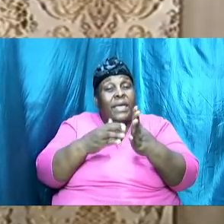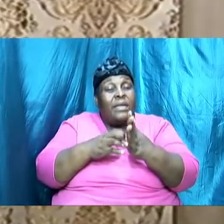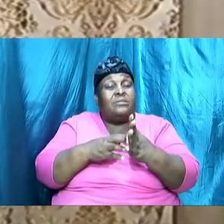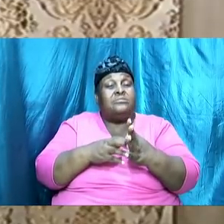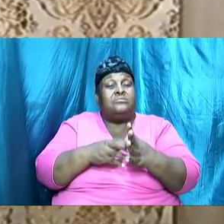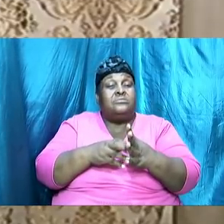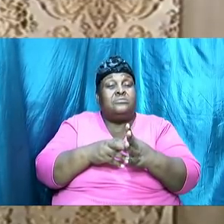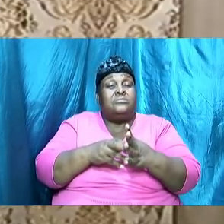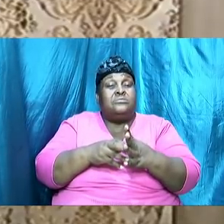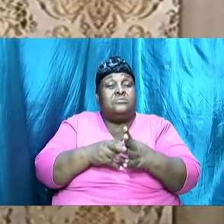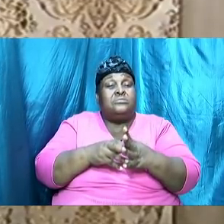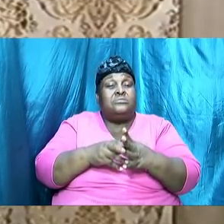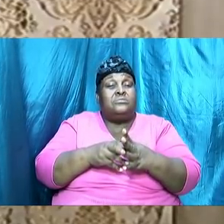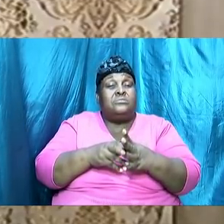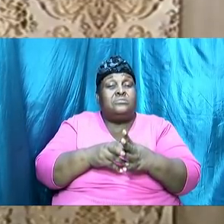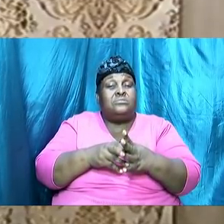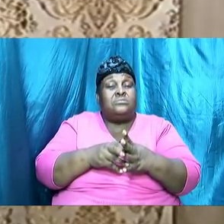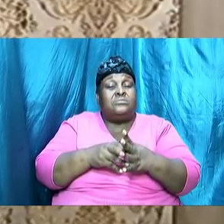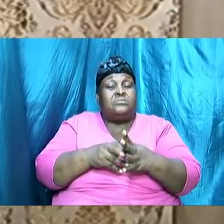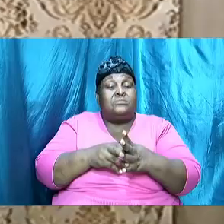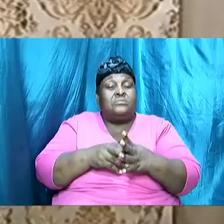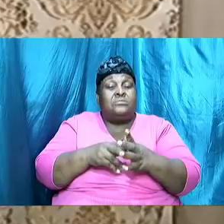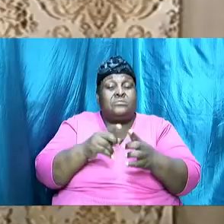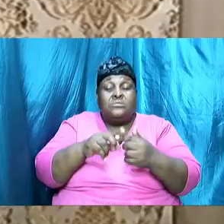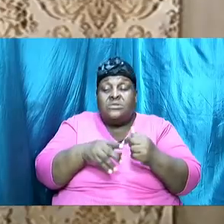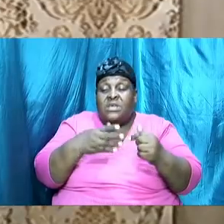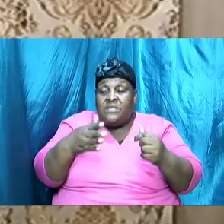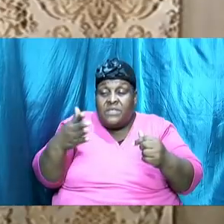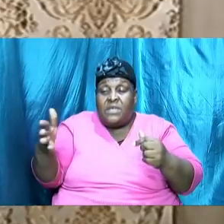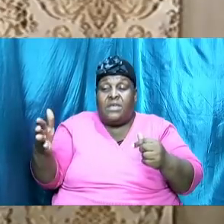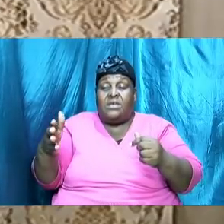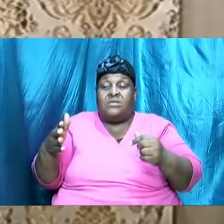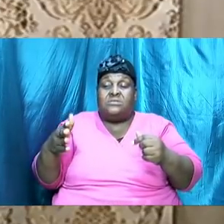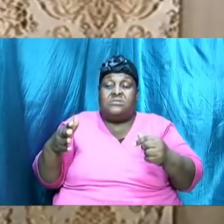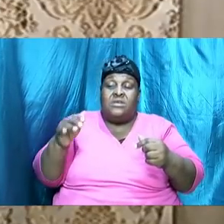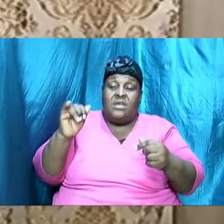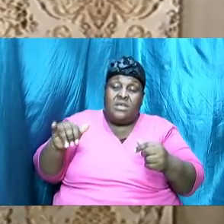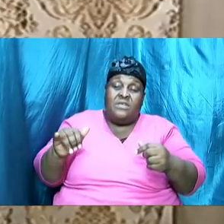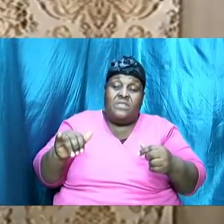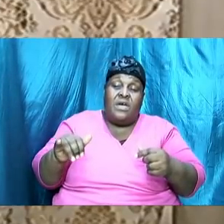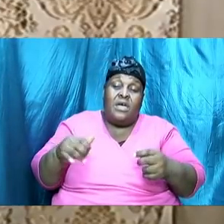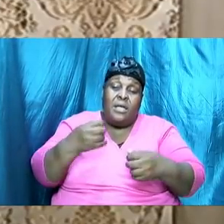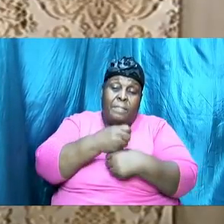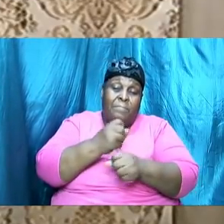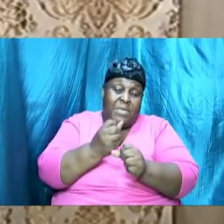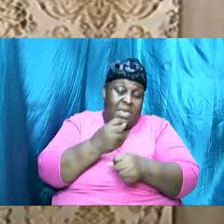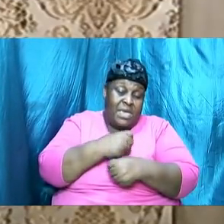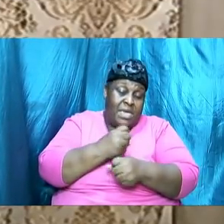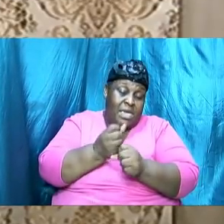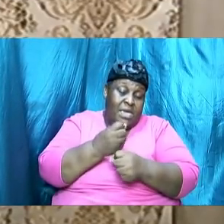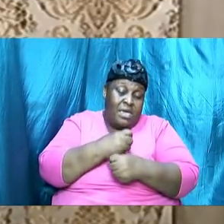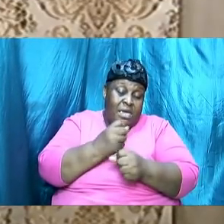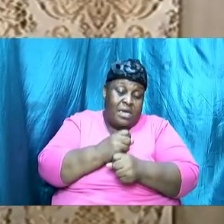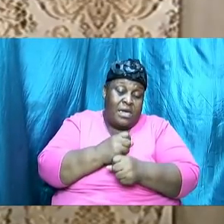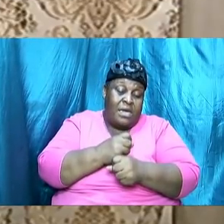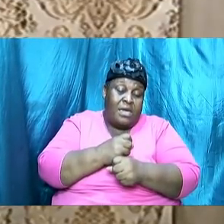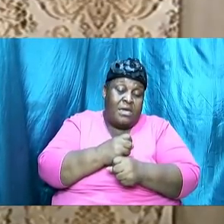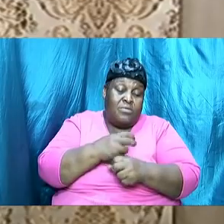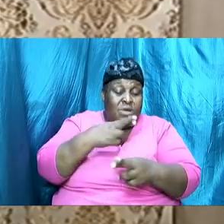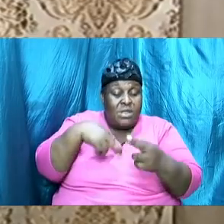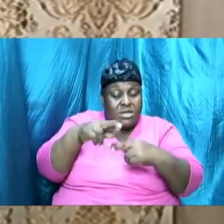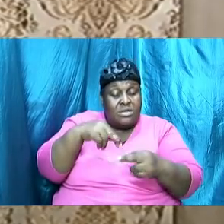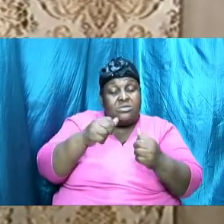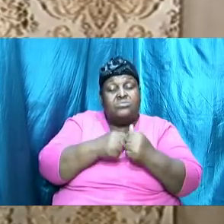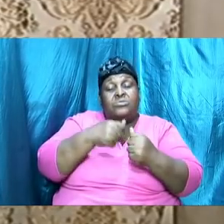be hot that caused the thing to be on fire and if we do that and when we do that